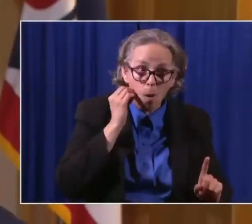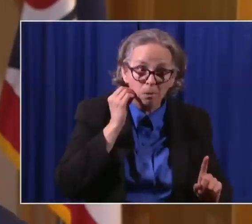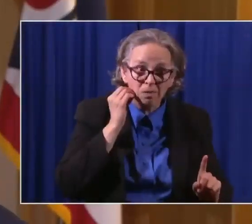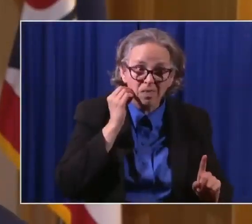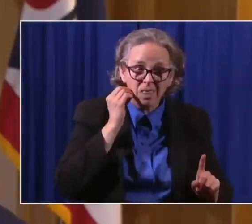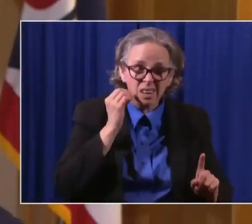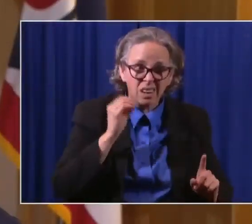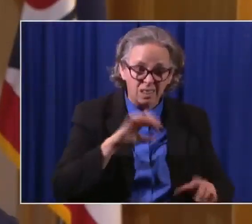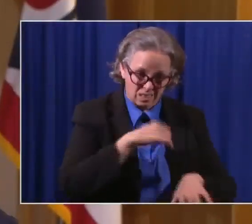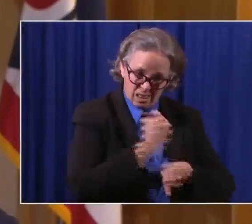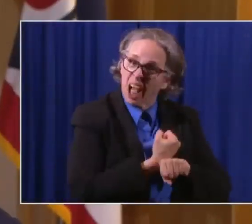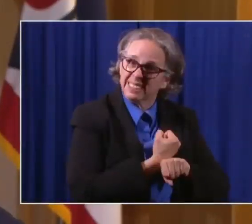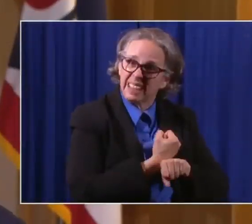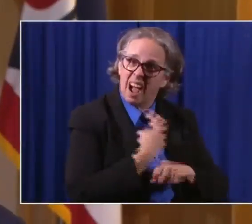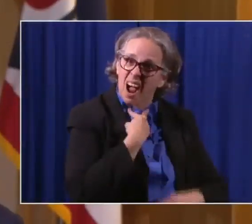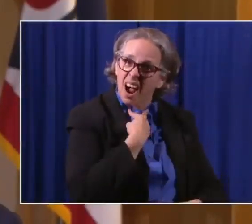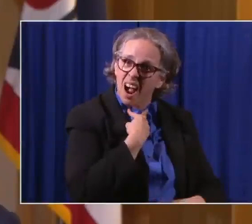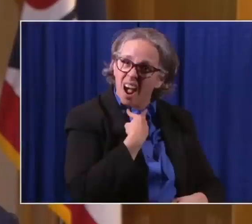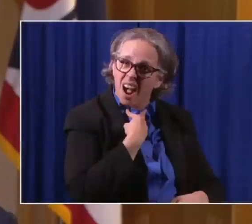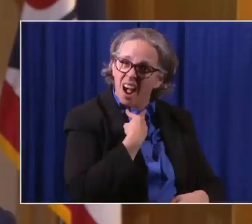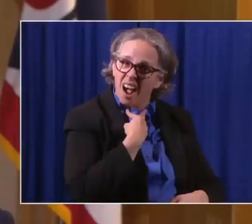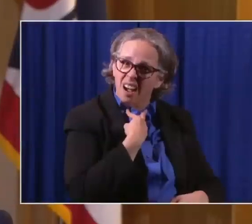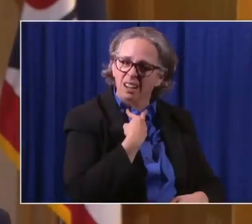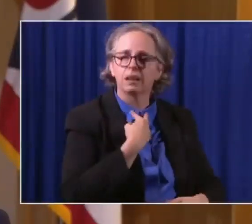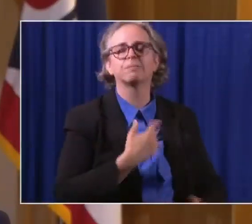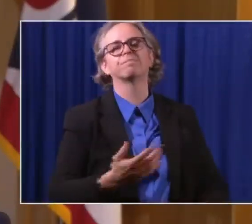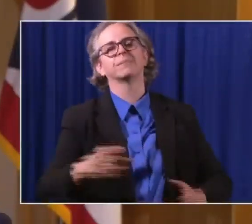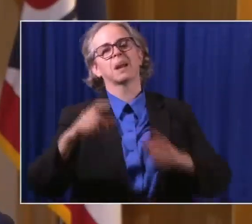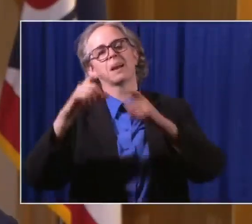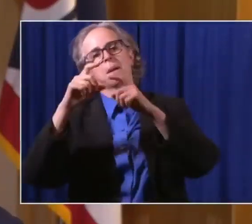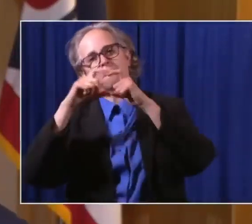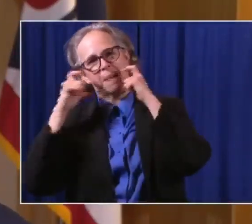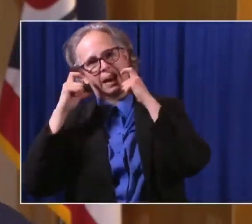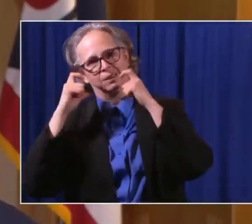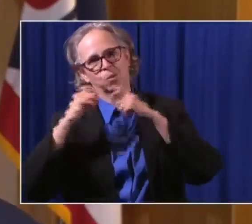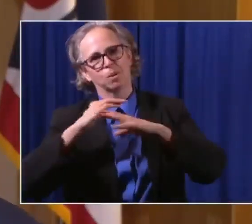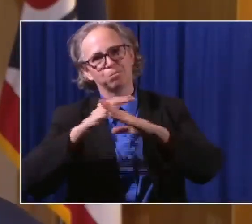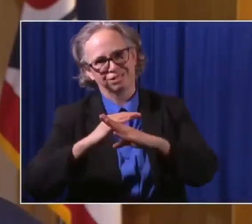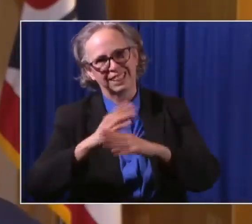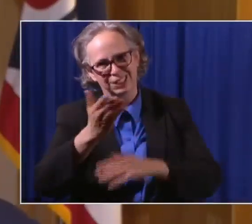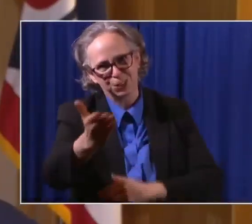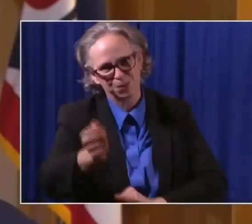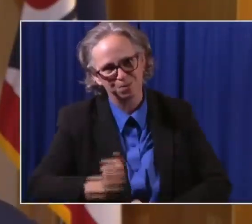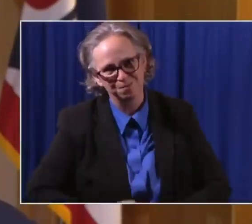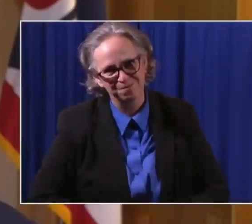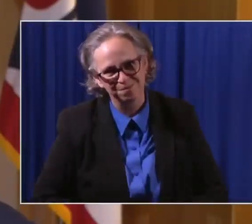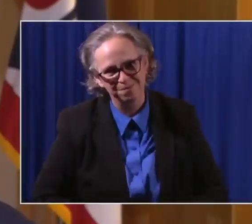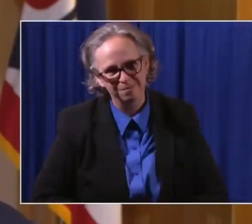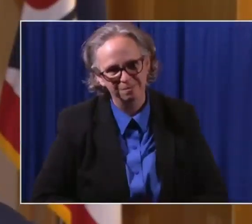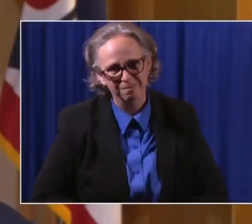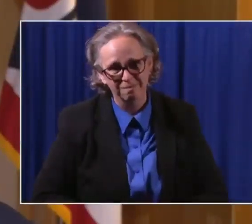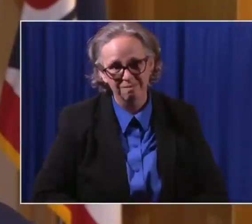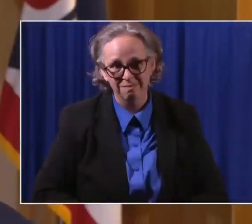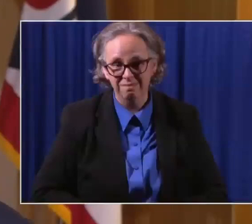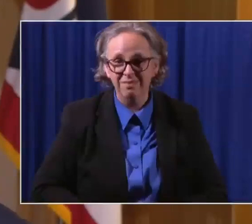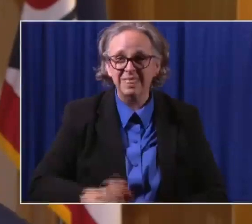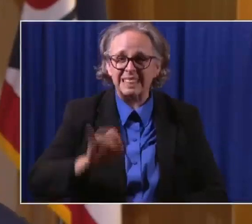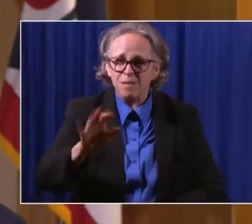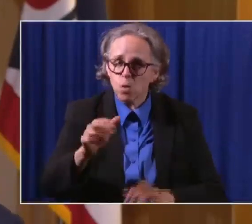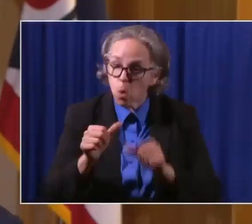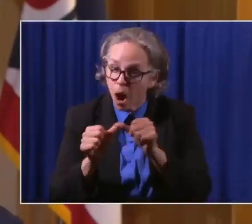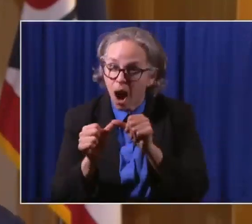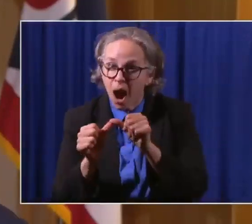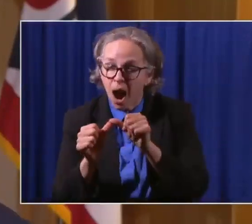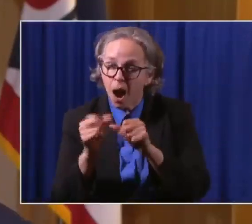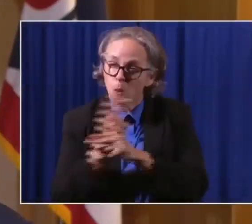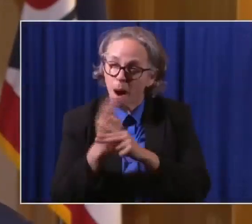most cases, within a couple of weeks of people consistently wearing face masks, there was a slowdown, a real slowdown in the